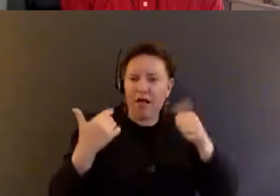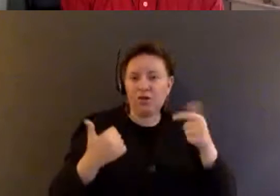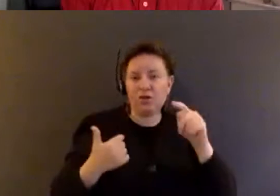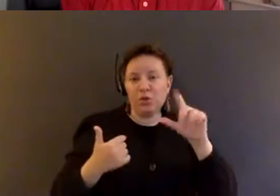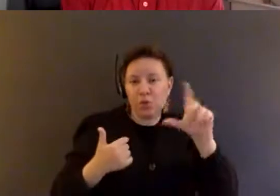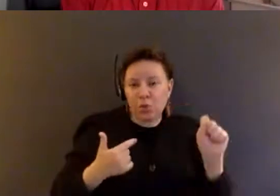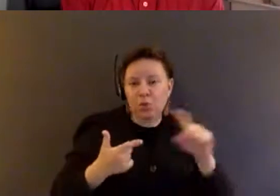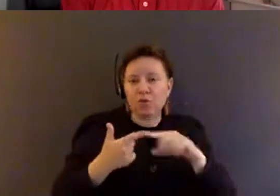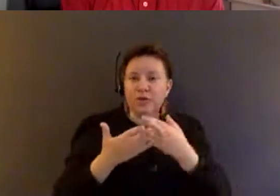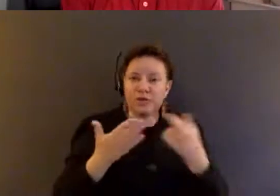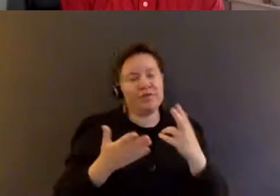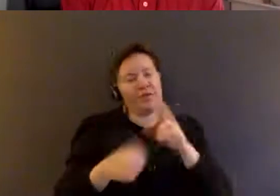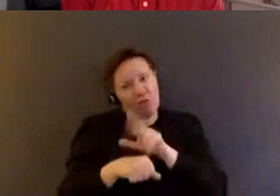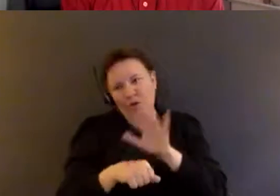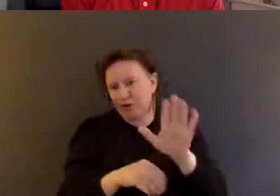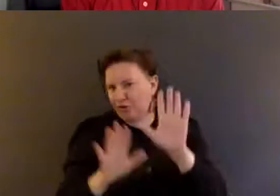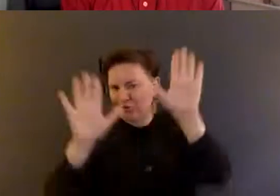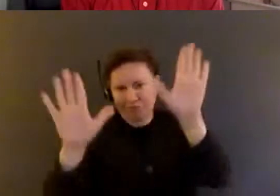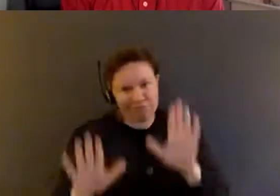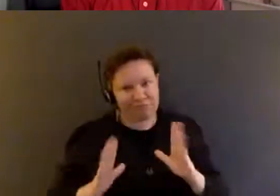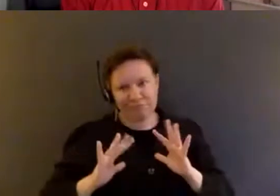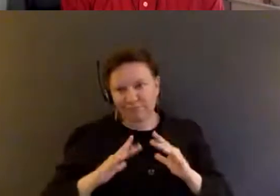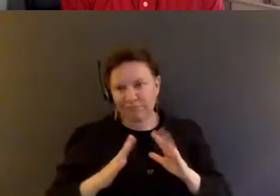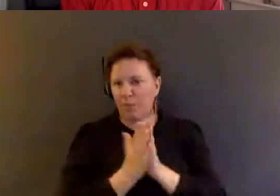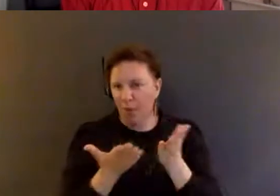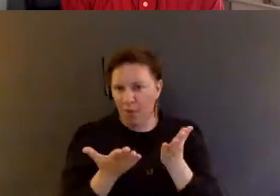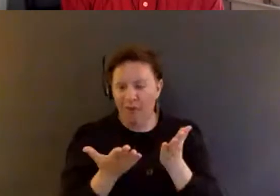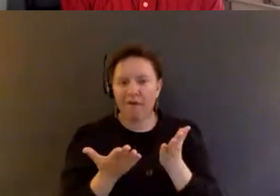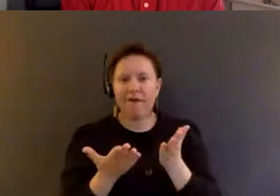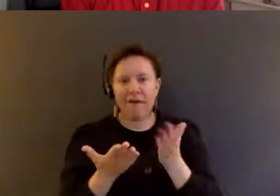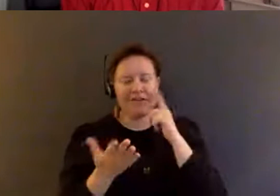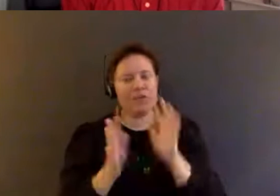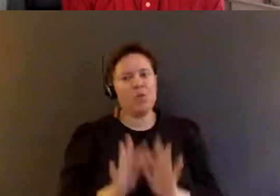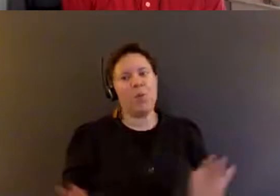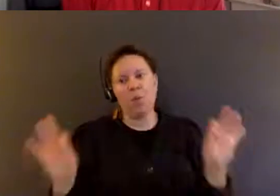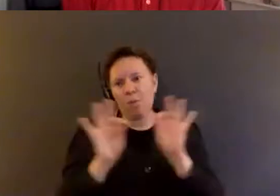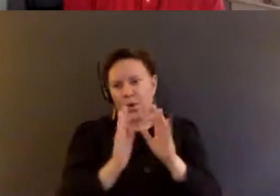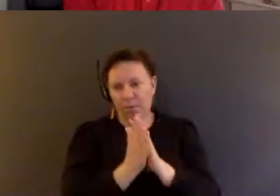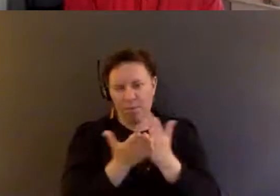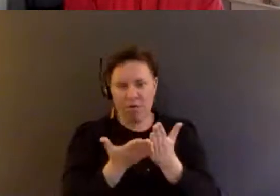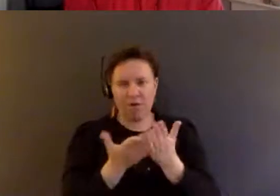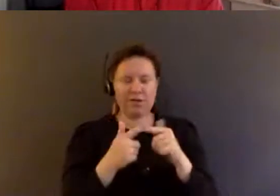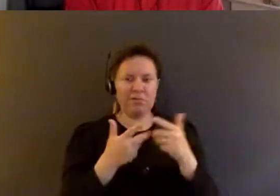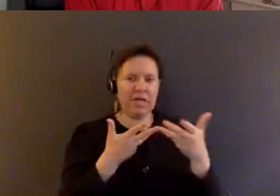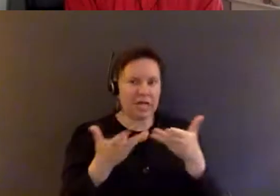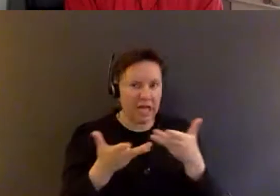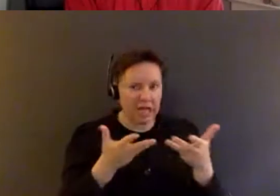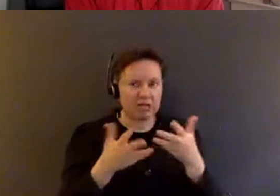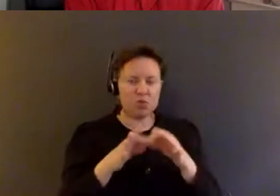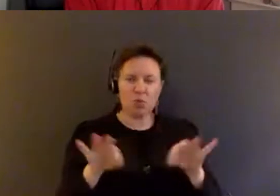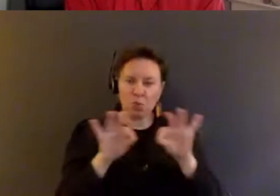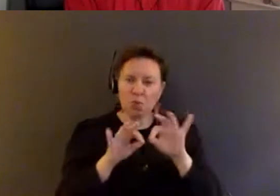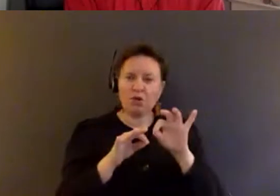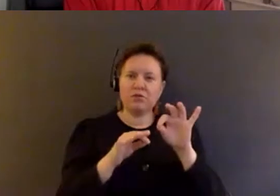your fabulous book, right. I think it's such a important book to be engaging and important critical history